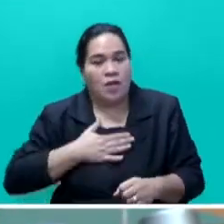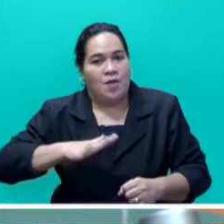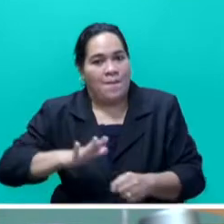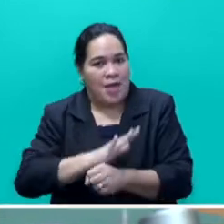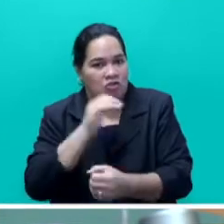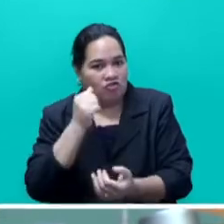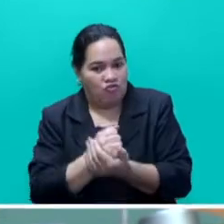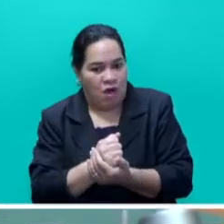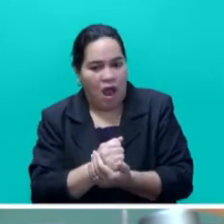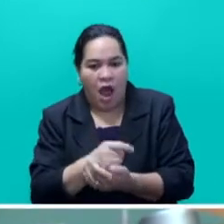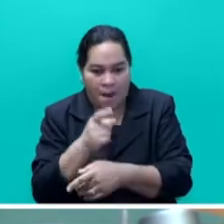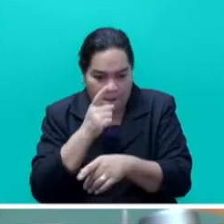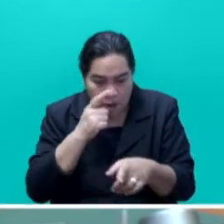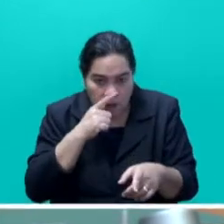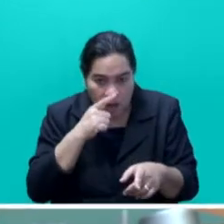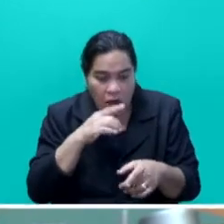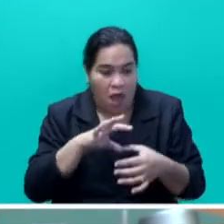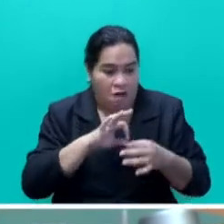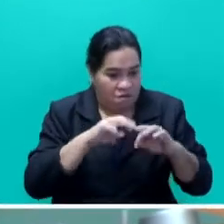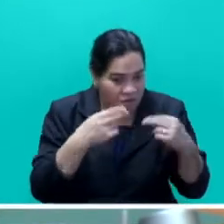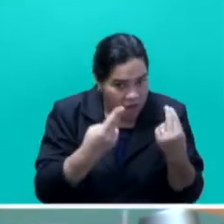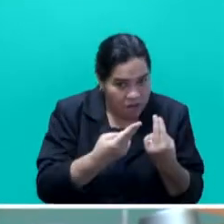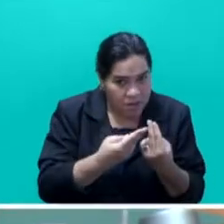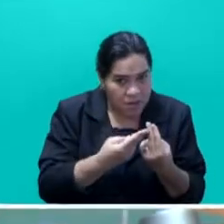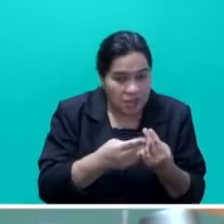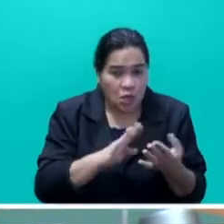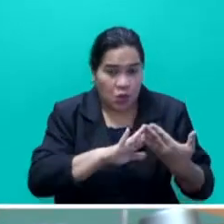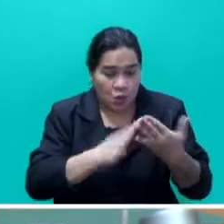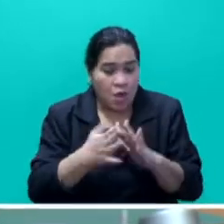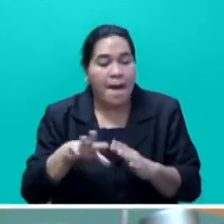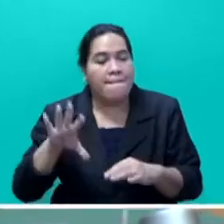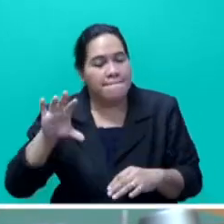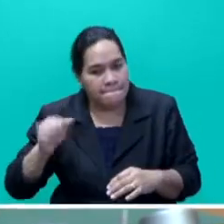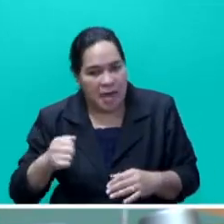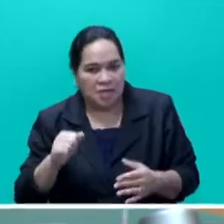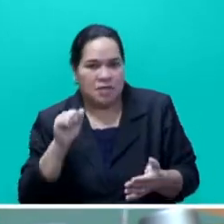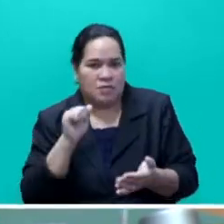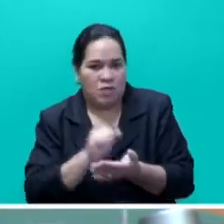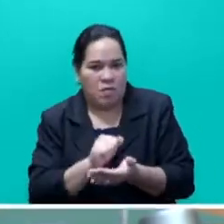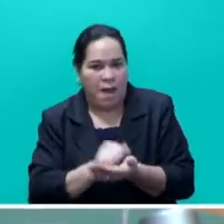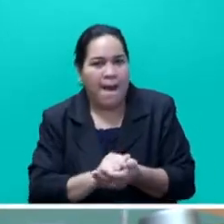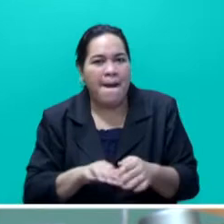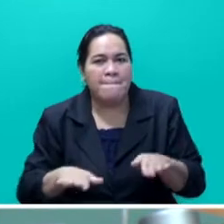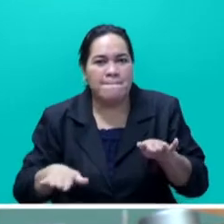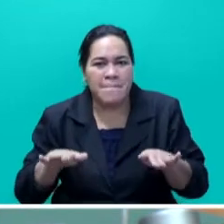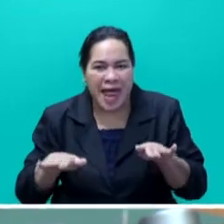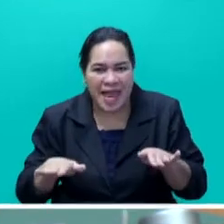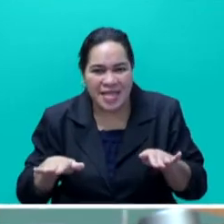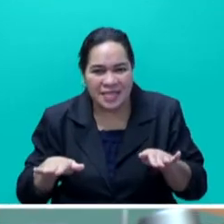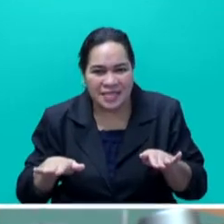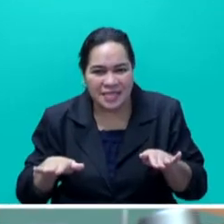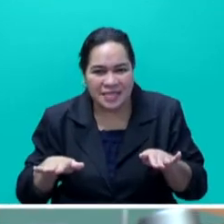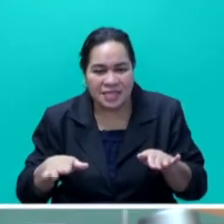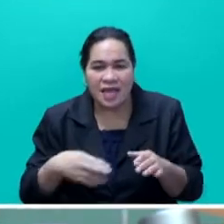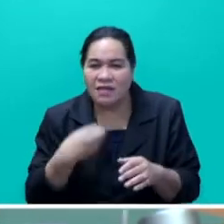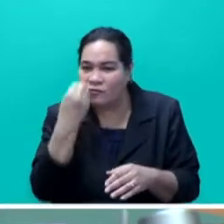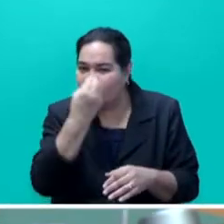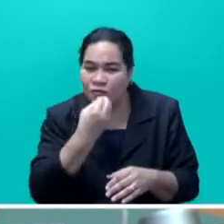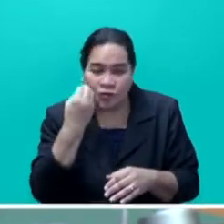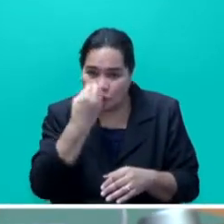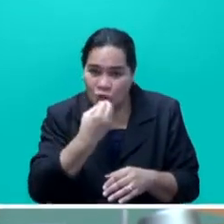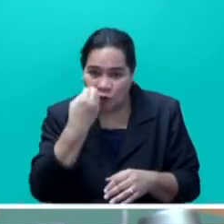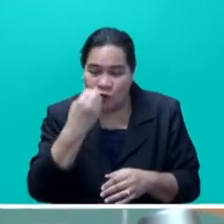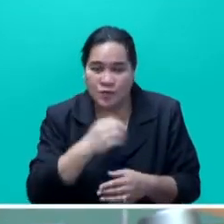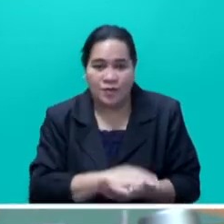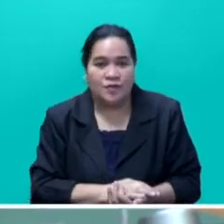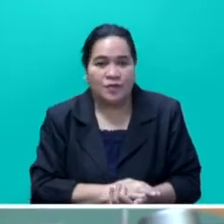population, our own households have balanced nutrition. Mr Speaker Sayer, that this particular program, Mr Speaker Sayer, we were able to